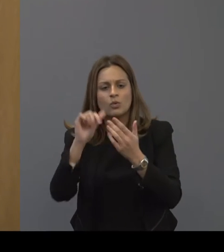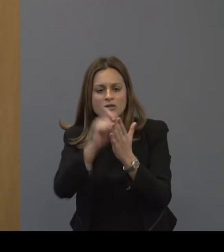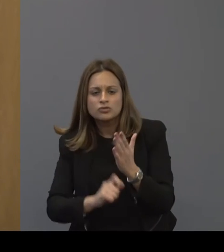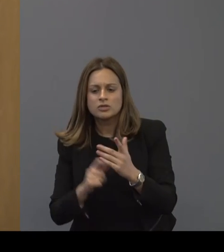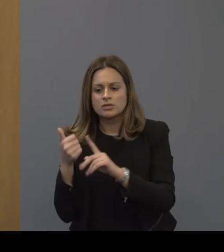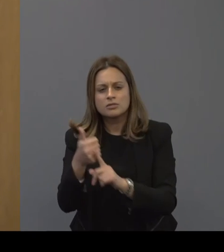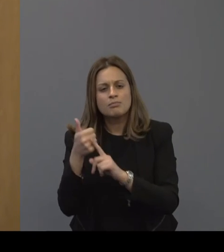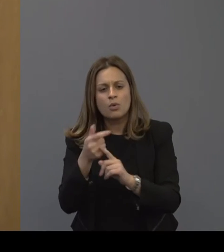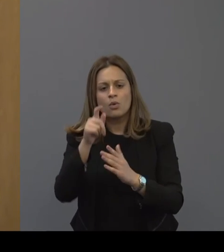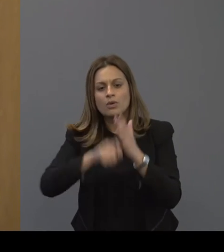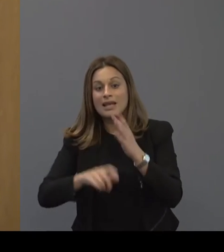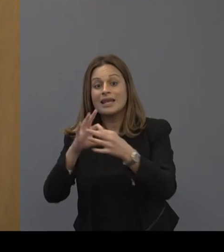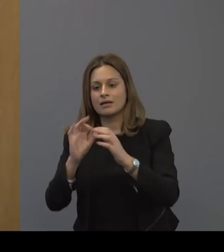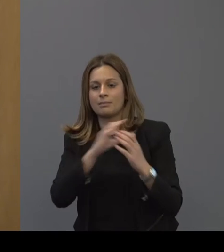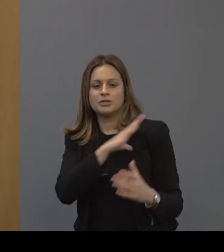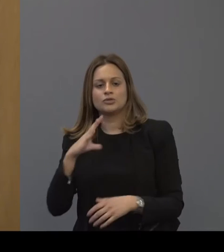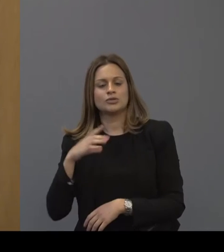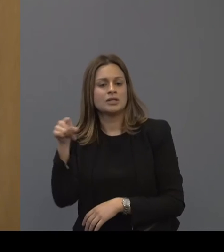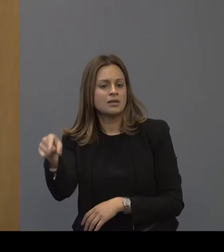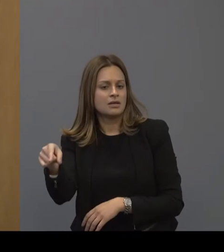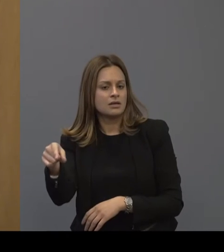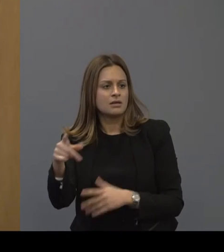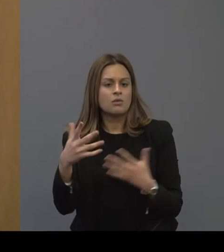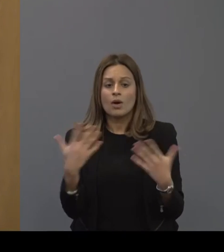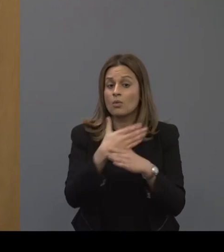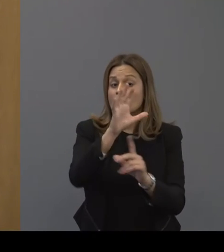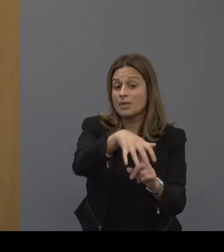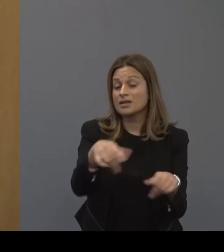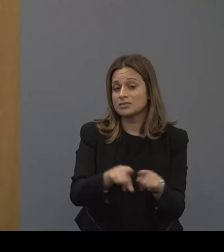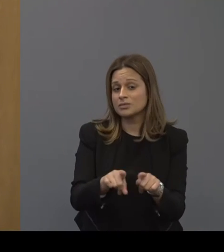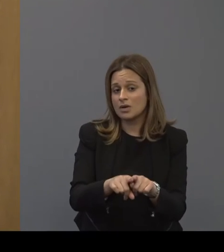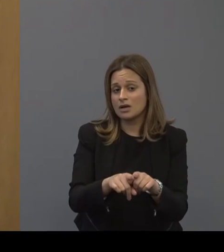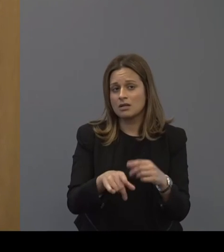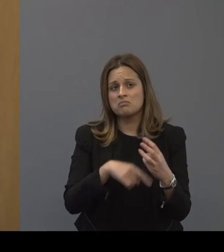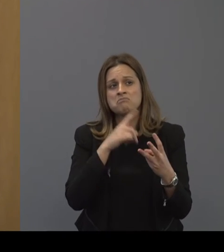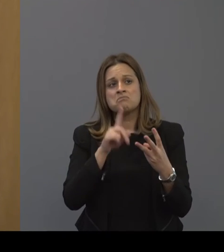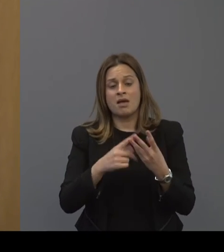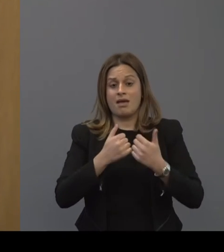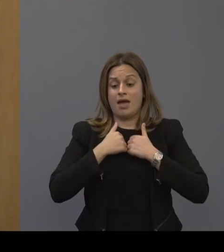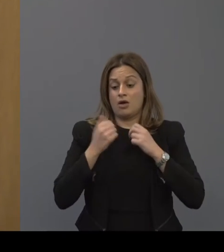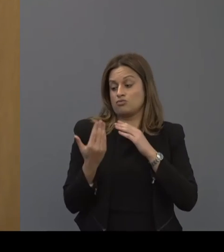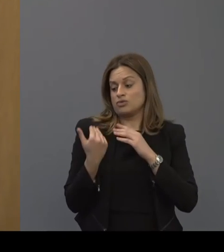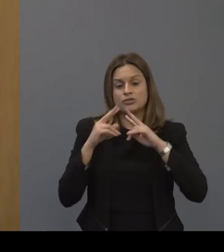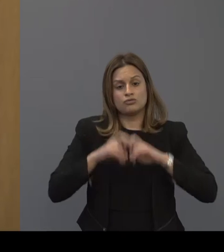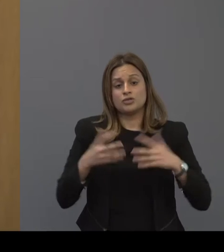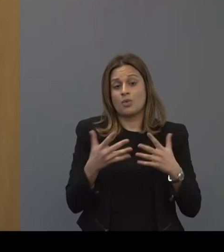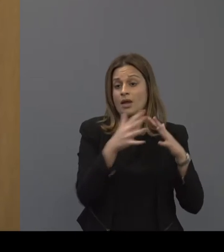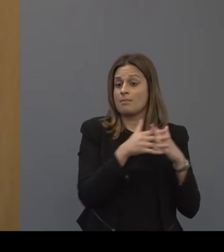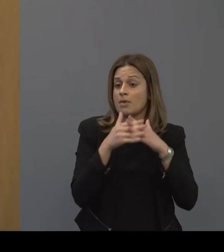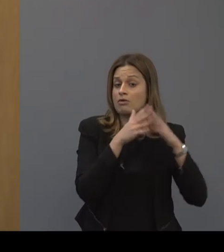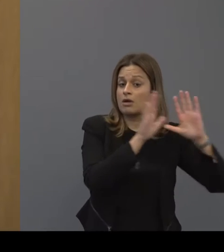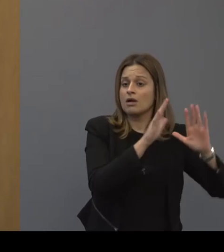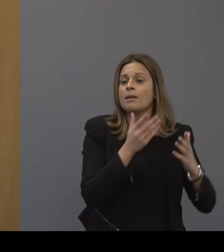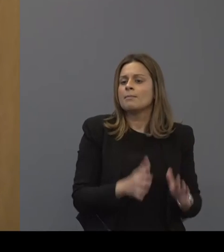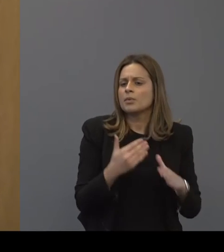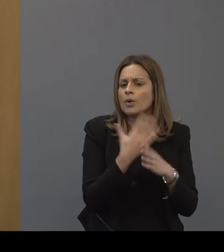application with adults in the military and in the workplace. And then our more recent work in the U.S. has been